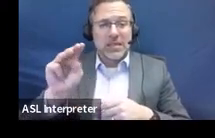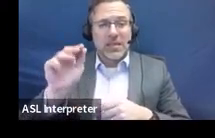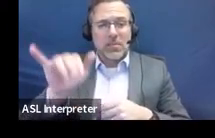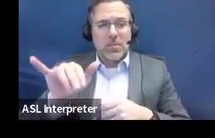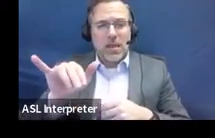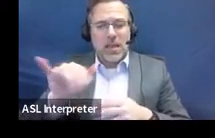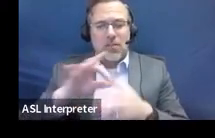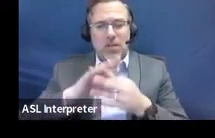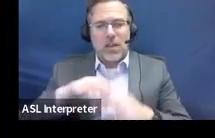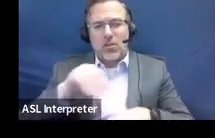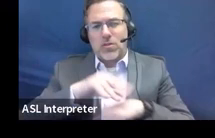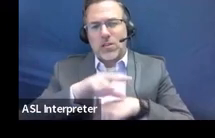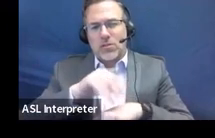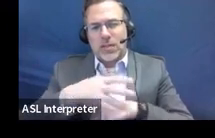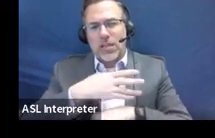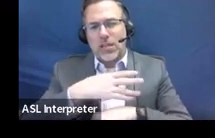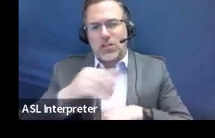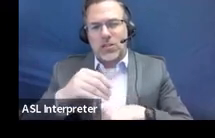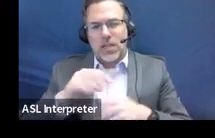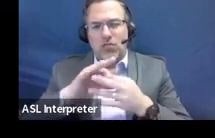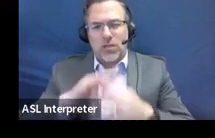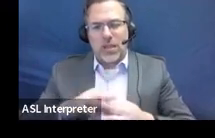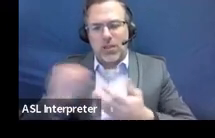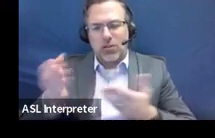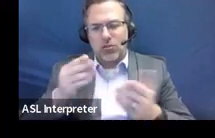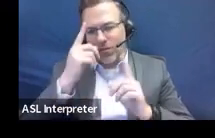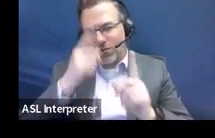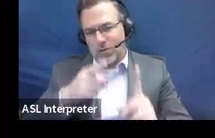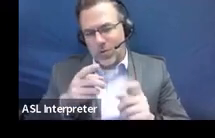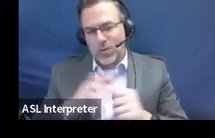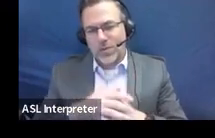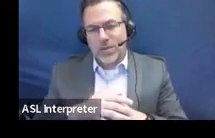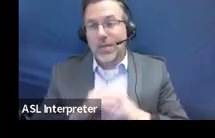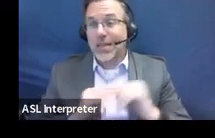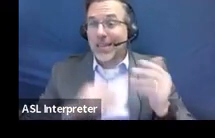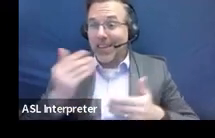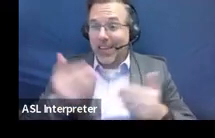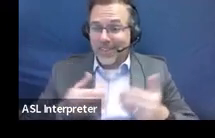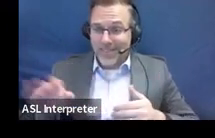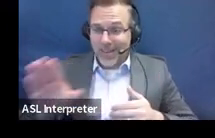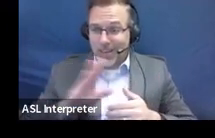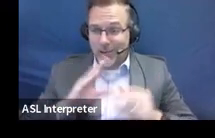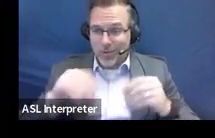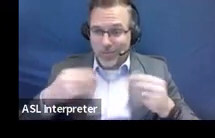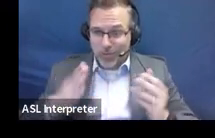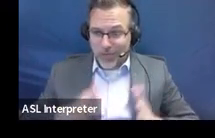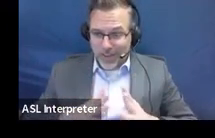consultation and related service goals. So invite your related service providers.